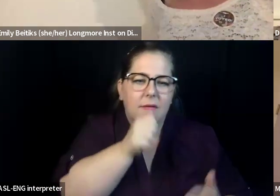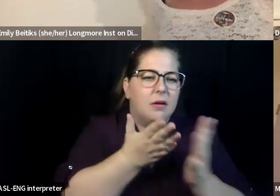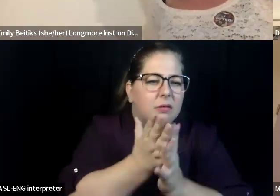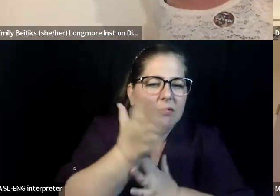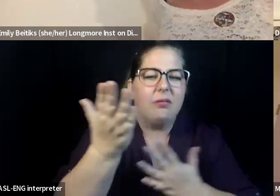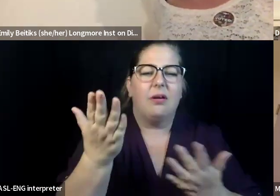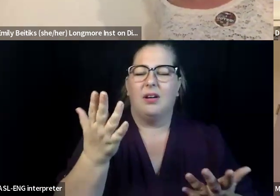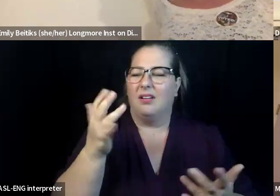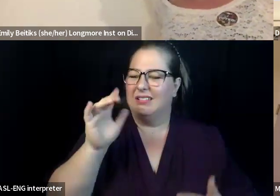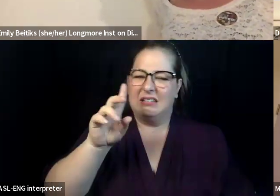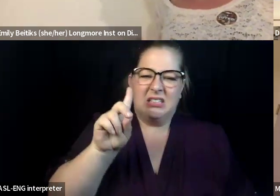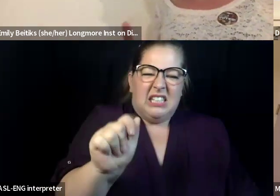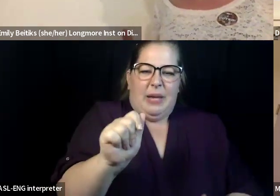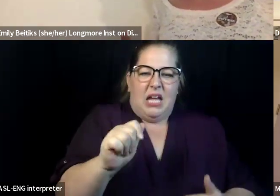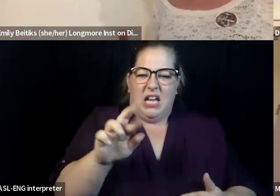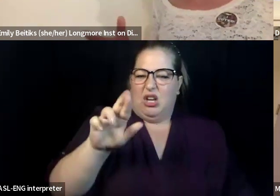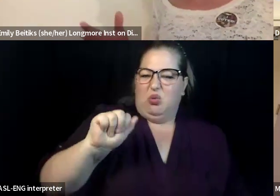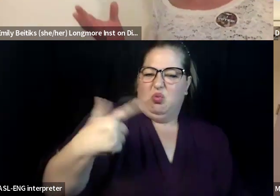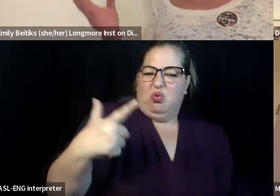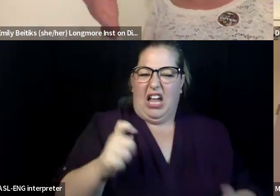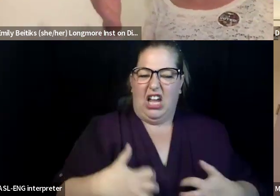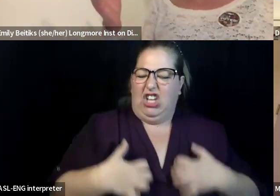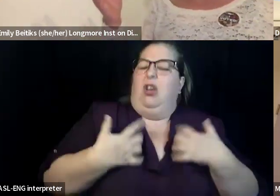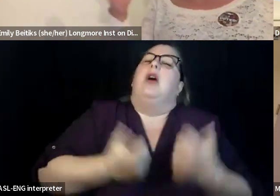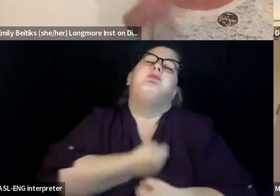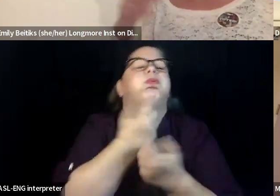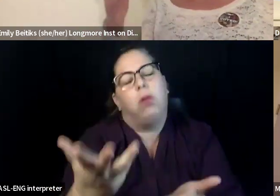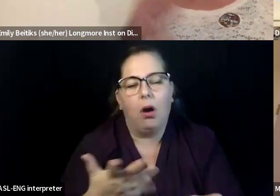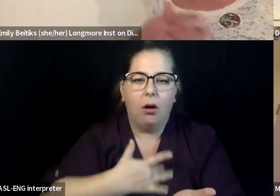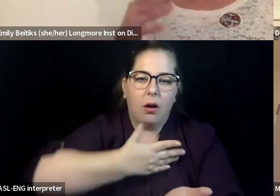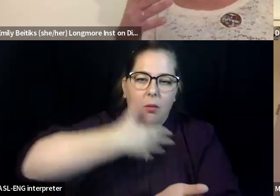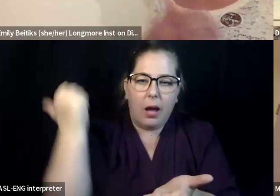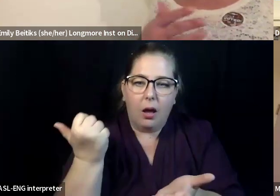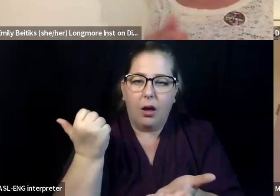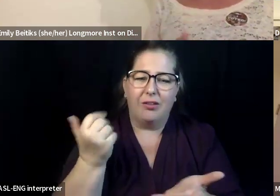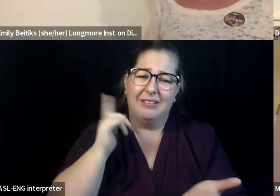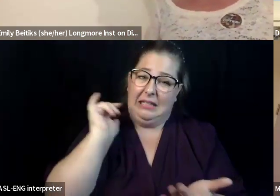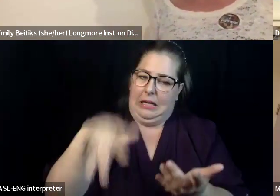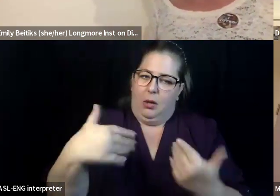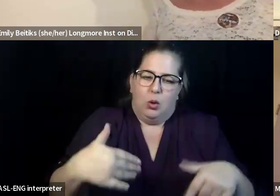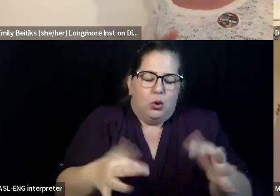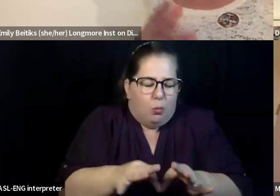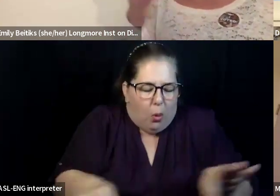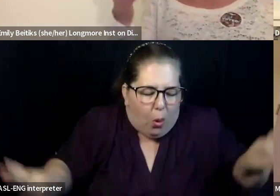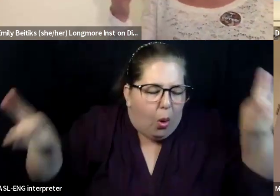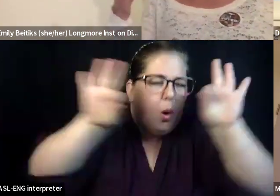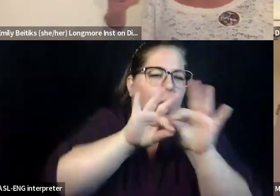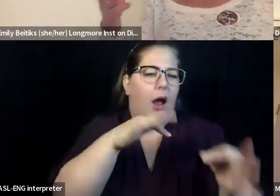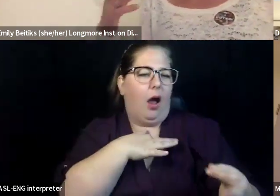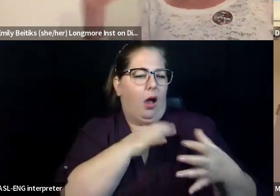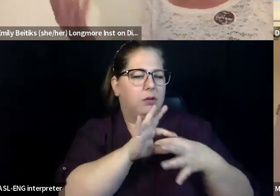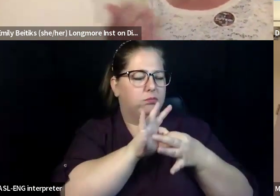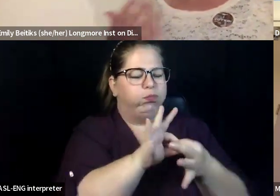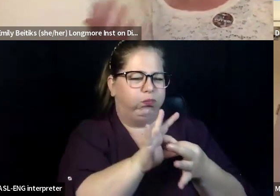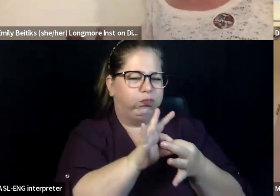have been thinking for what Cafe Crip will do, what some of those just like communal hangout spaces will do. And it doesn't have to be kind of